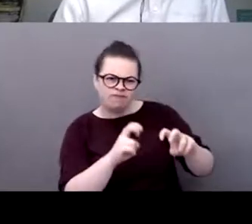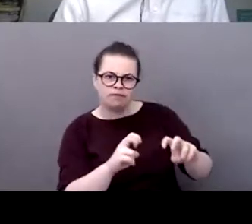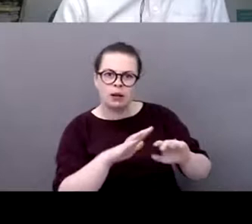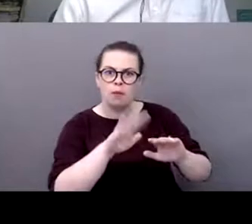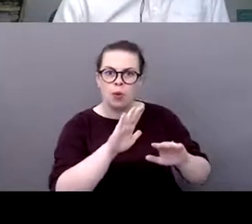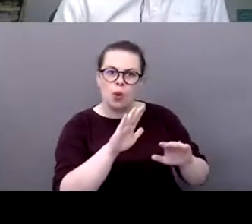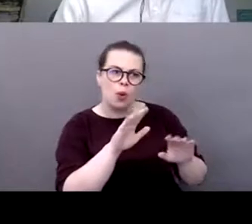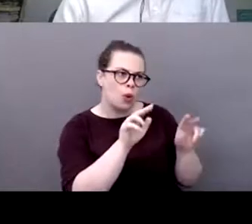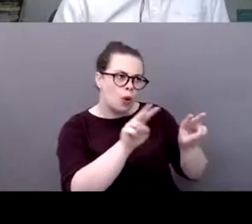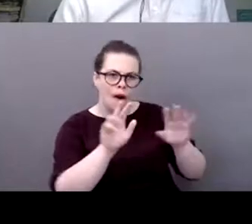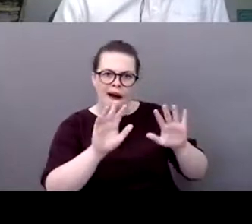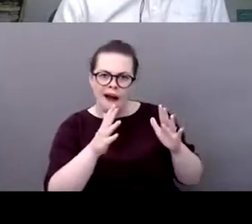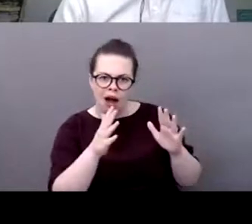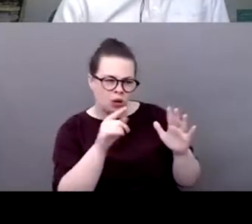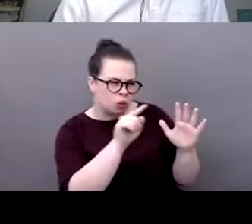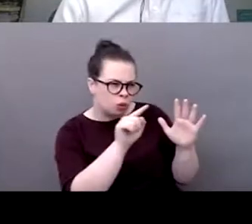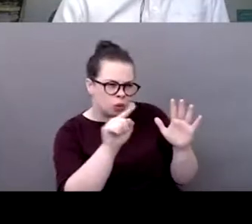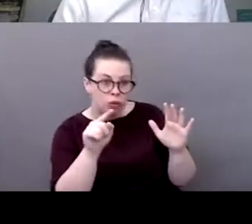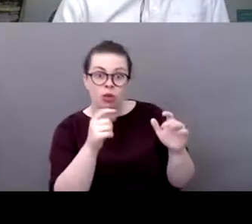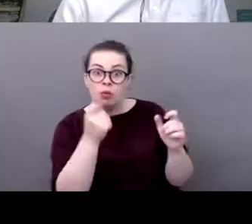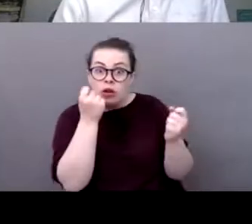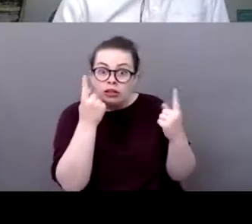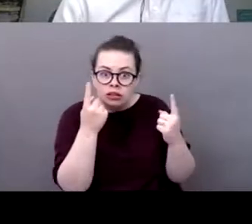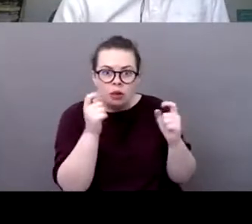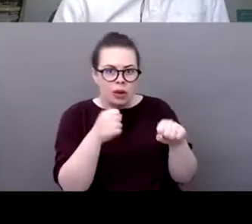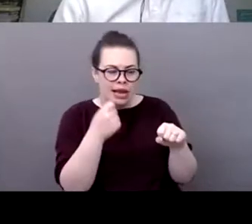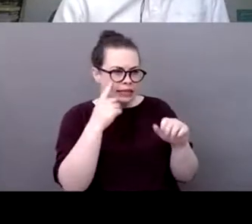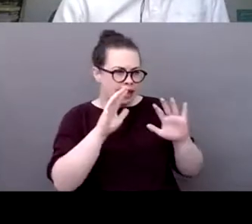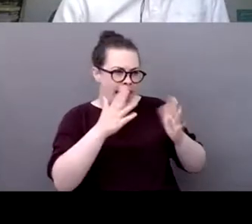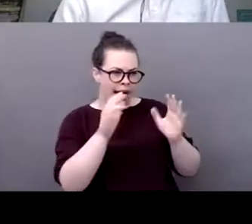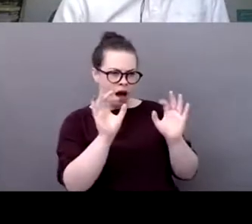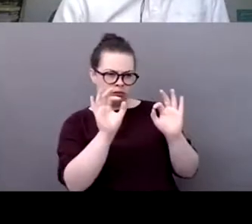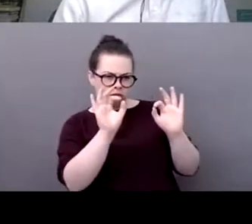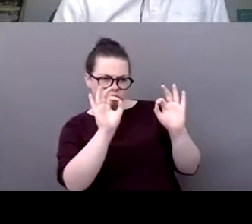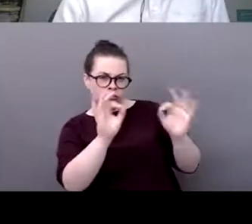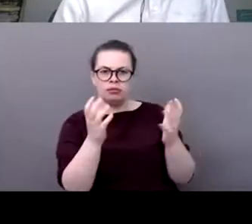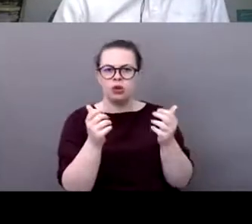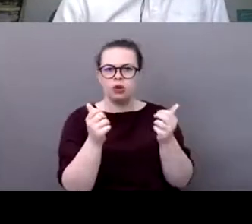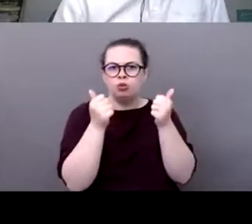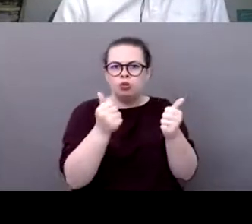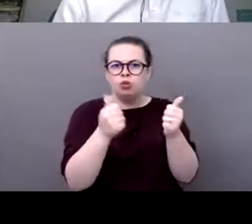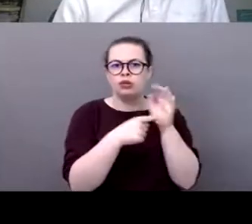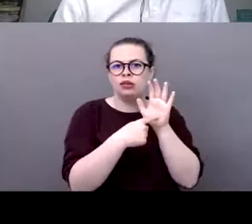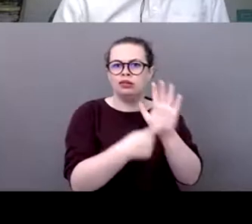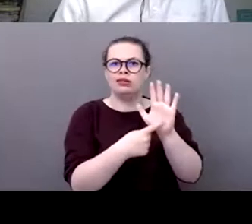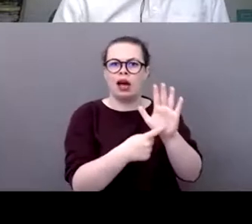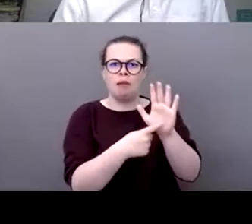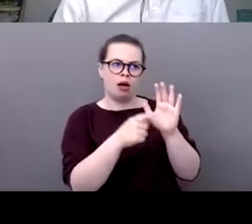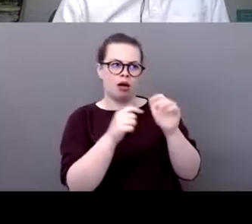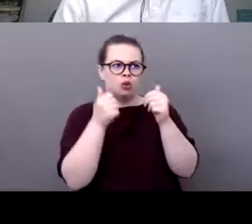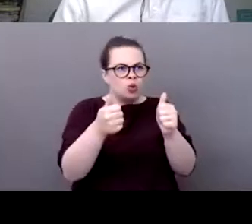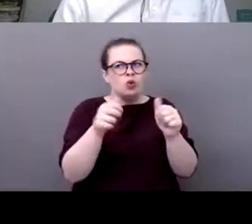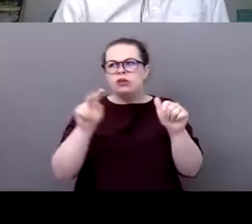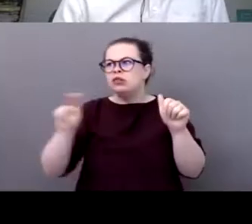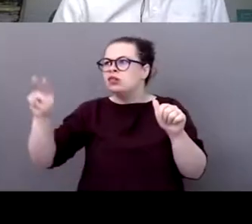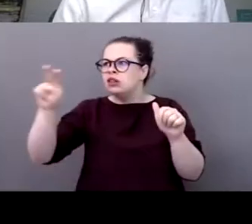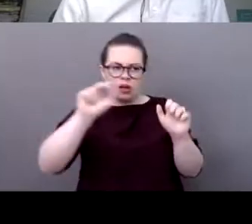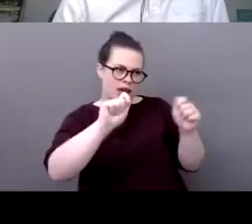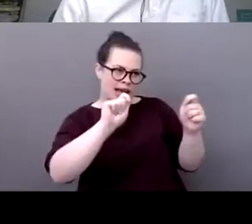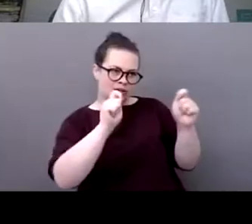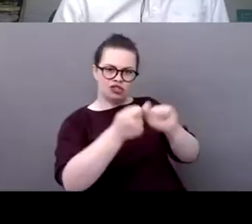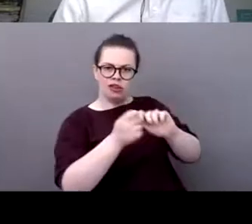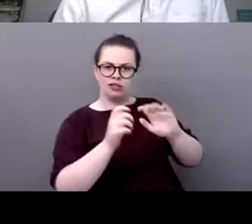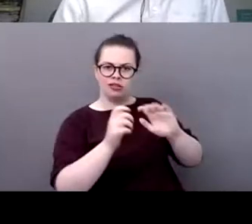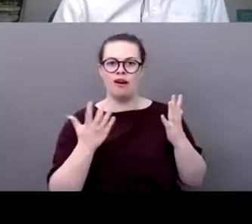what could be the best practices uh that could be implemented so i think the overall the message is that